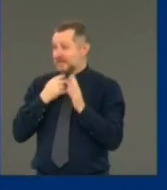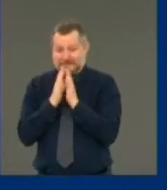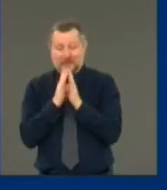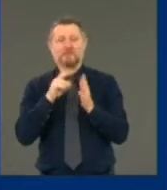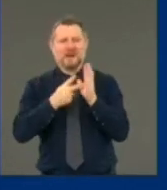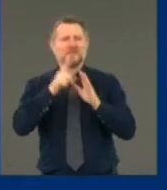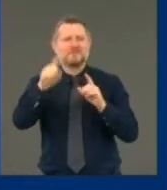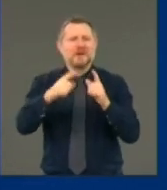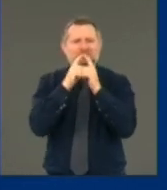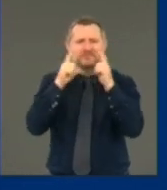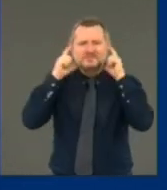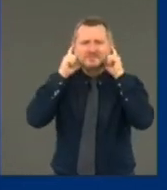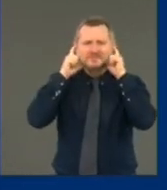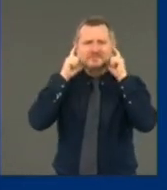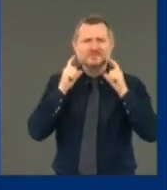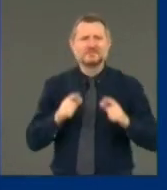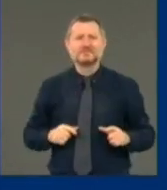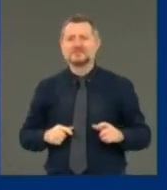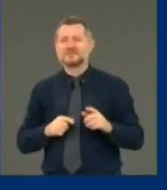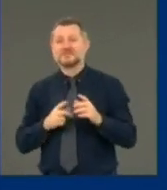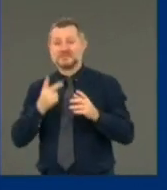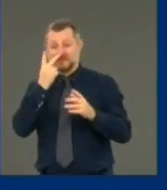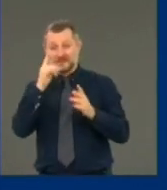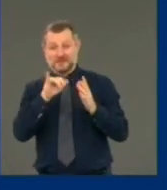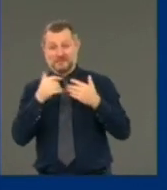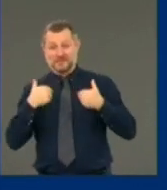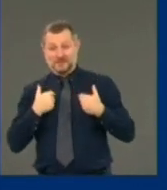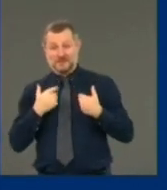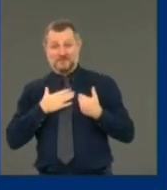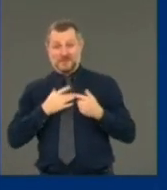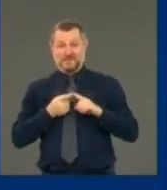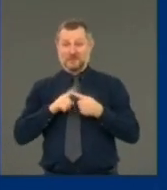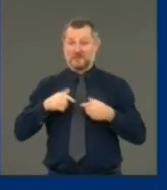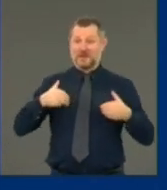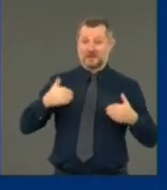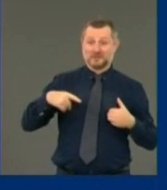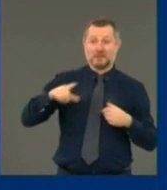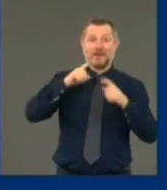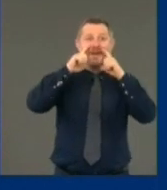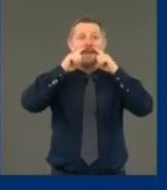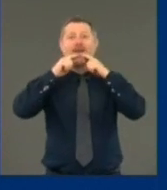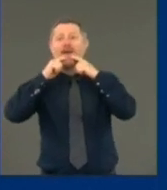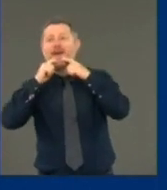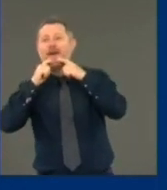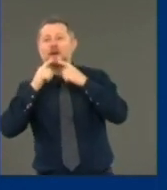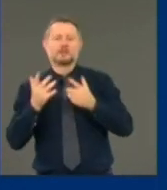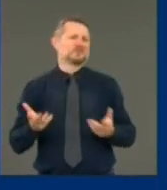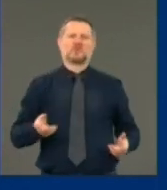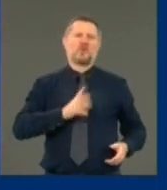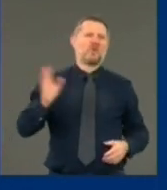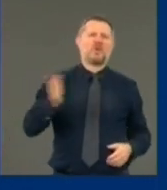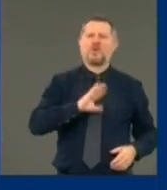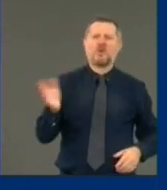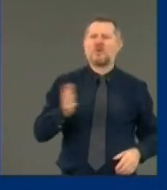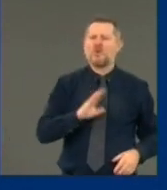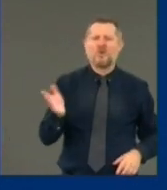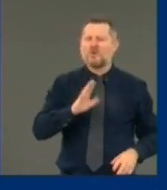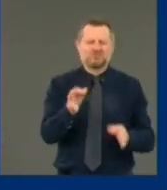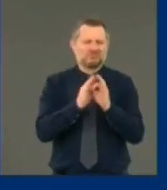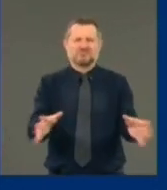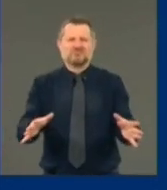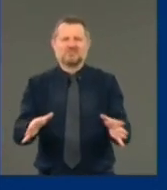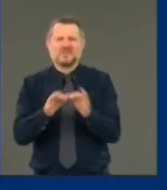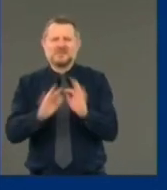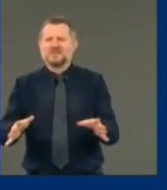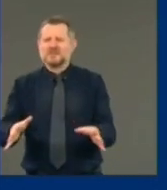especially to my young friends, this is nothing. This is nothing. I don't know what this